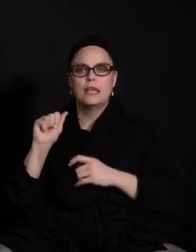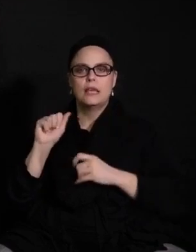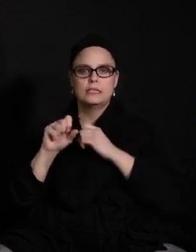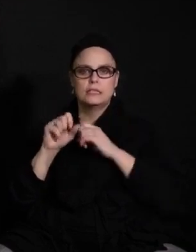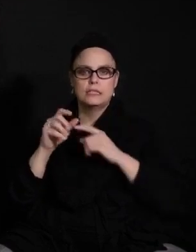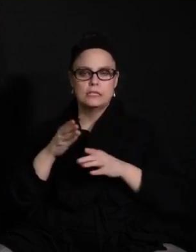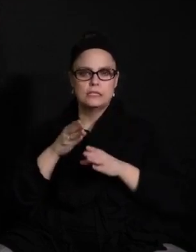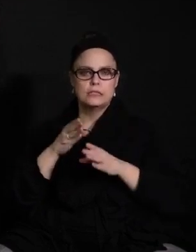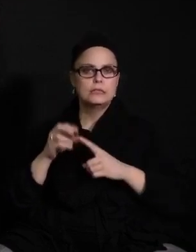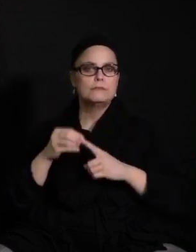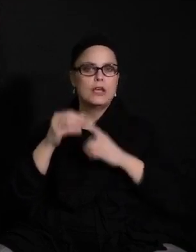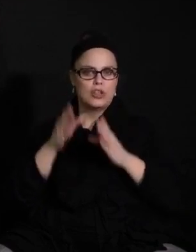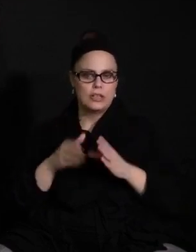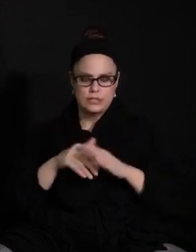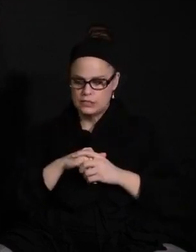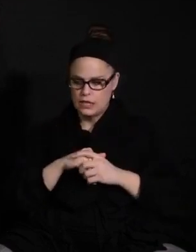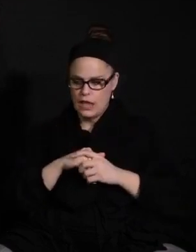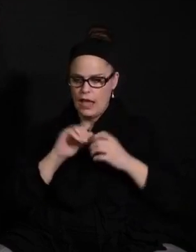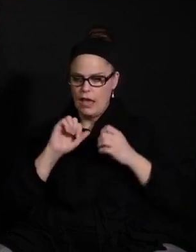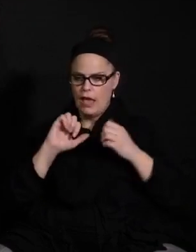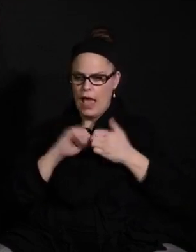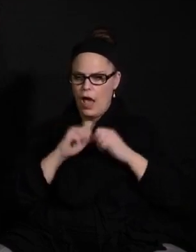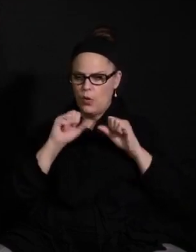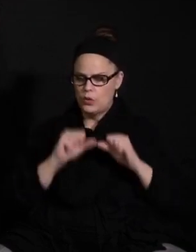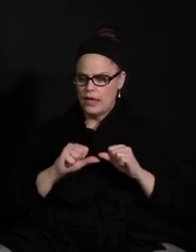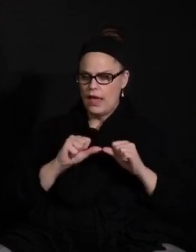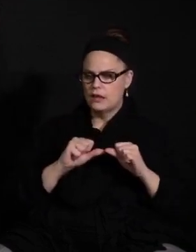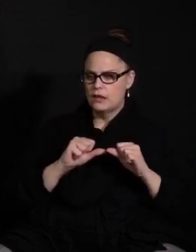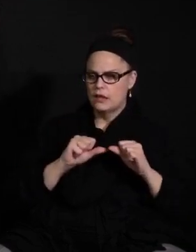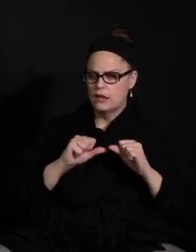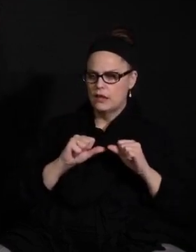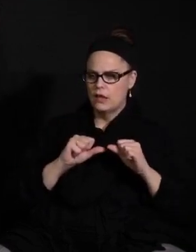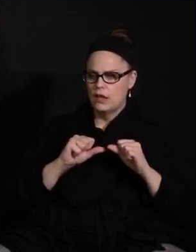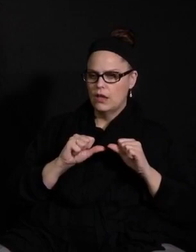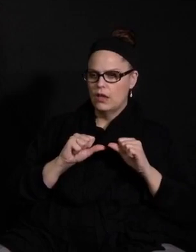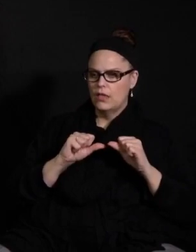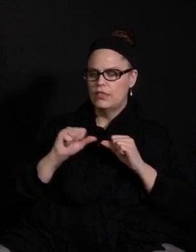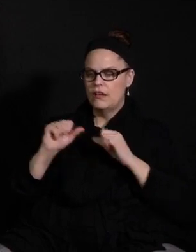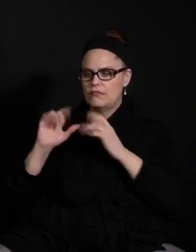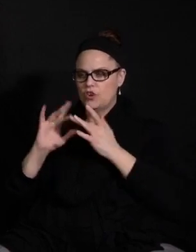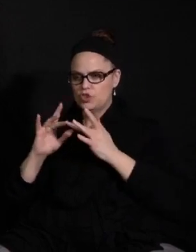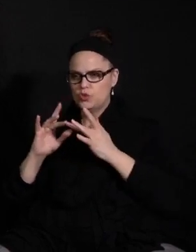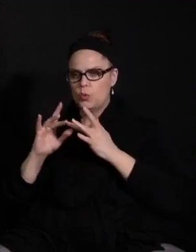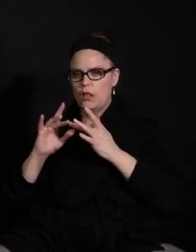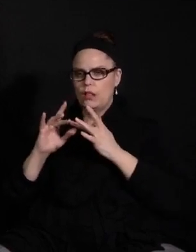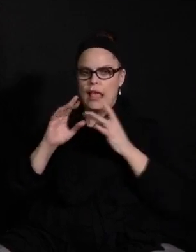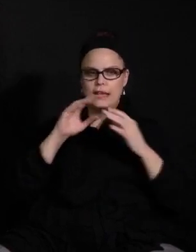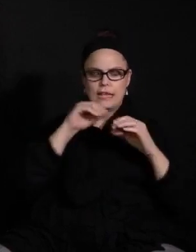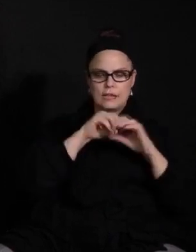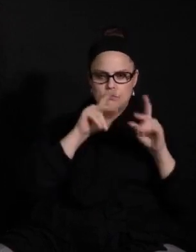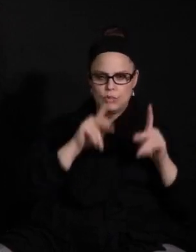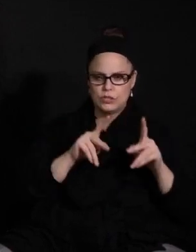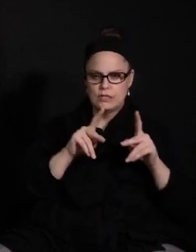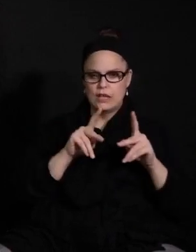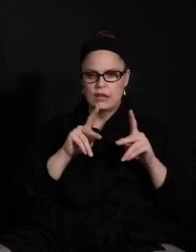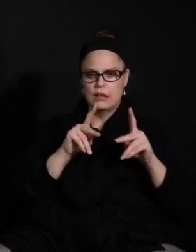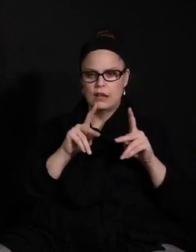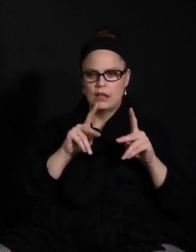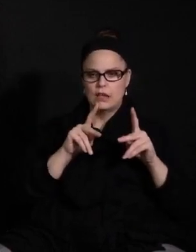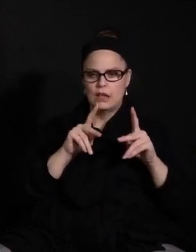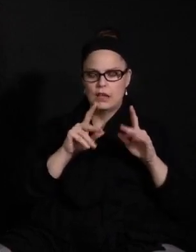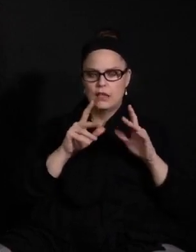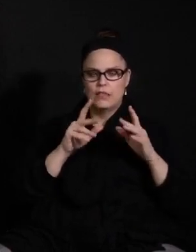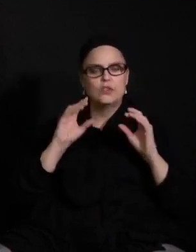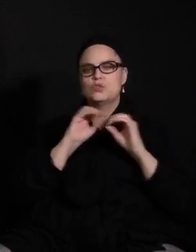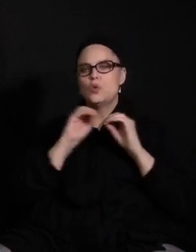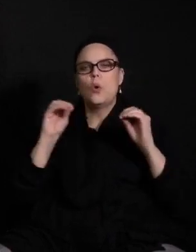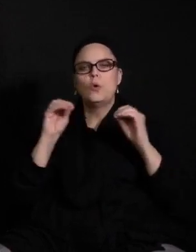elementary teacher who's teaching virtually serve all students while with the supports that were given during virtual before return or in person learning?